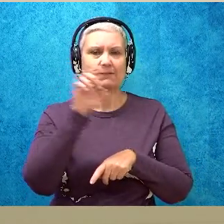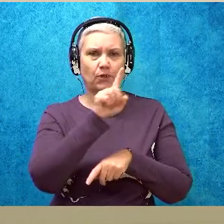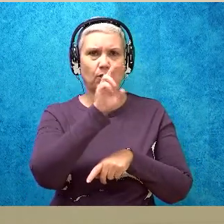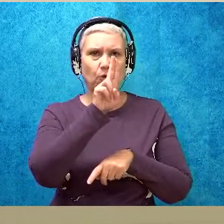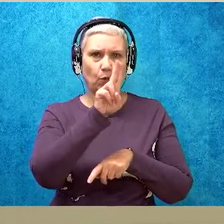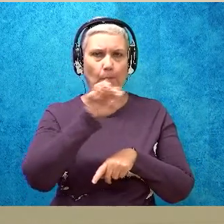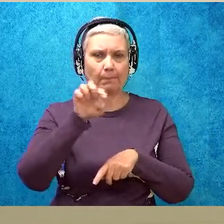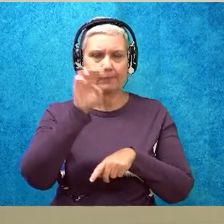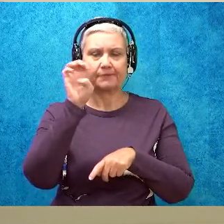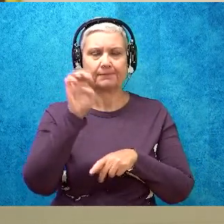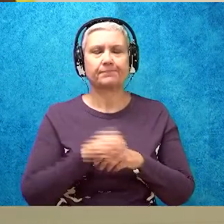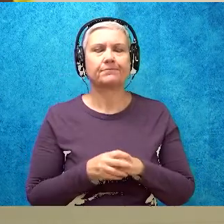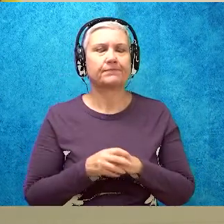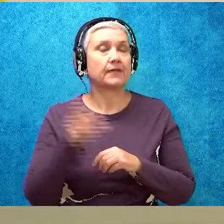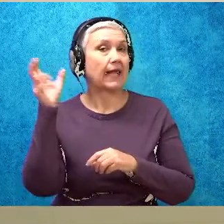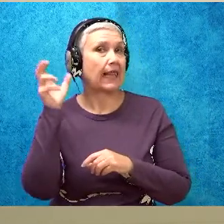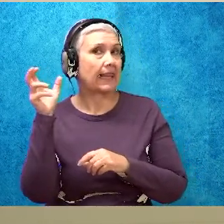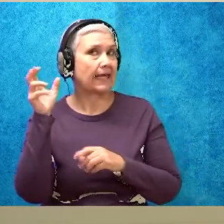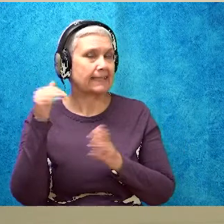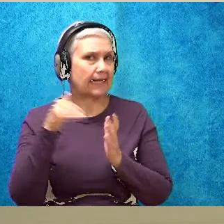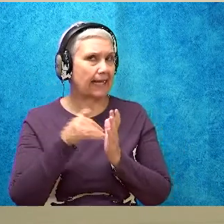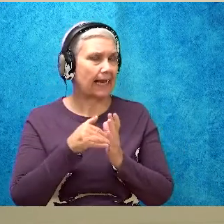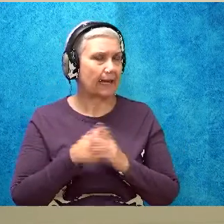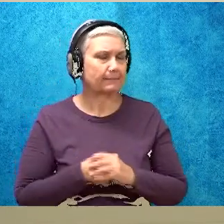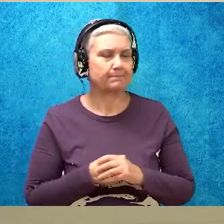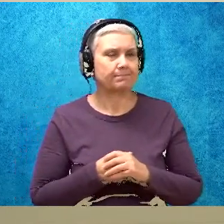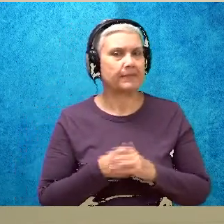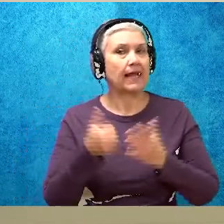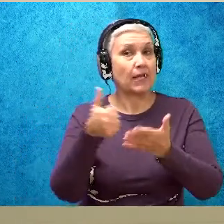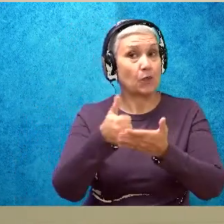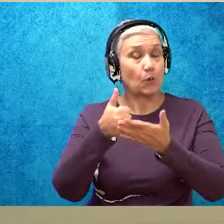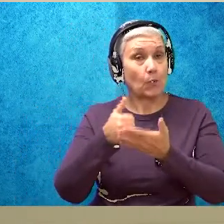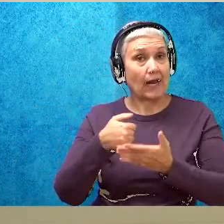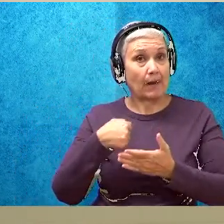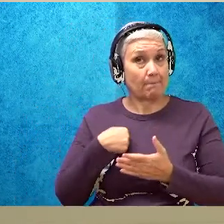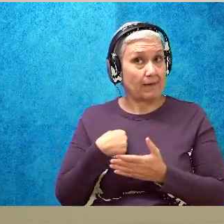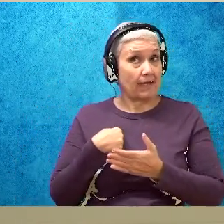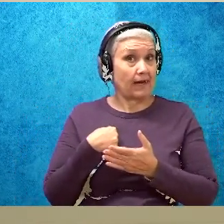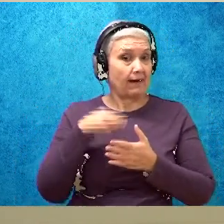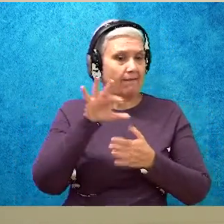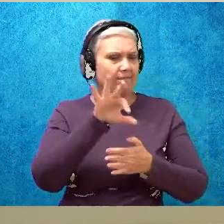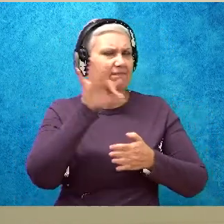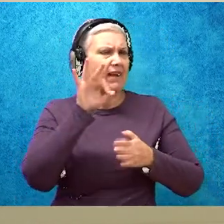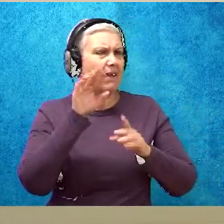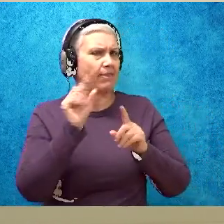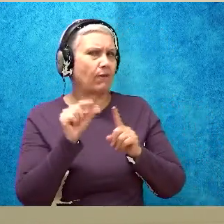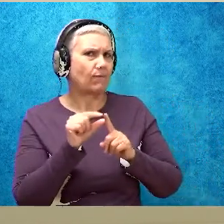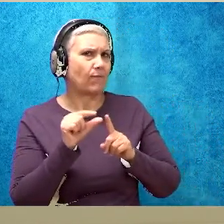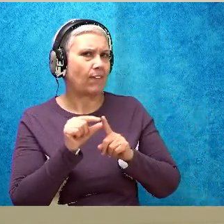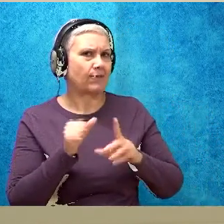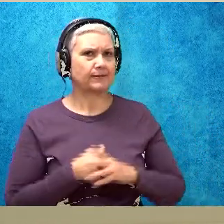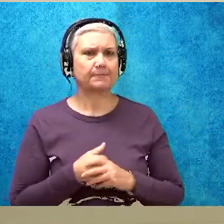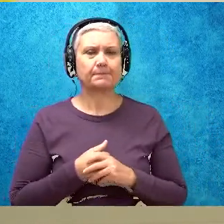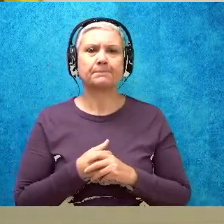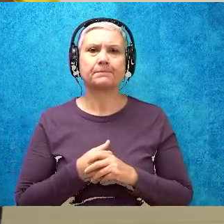Okay? Listen as I read, and I want you to help me while I'm reading and look for those new words.